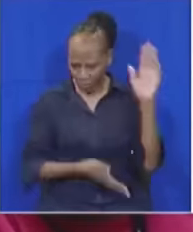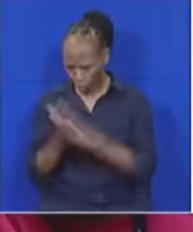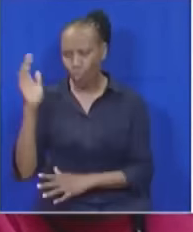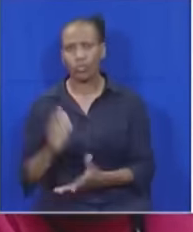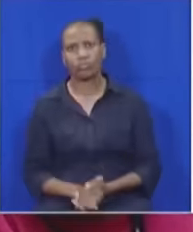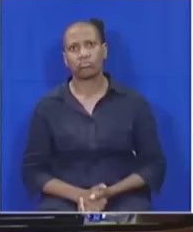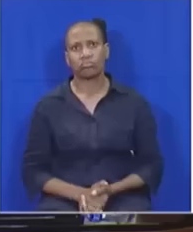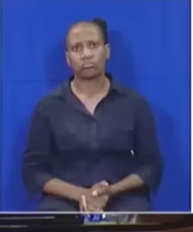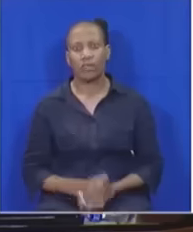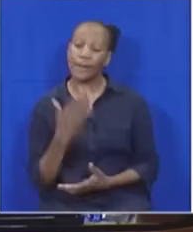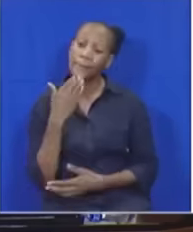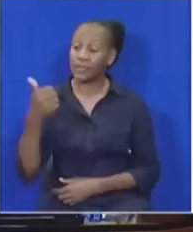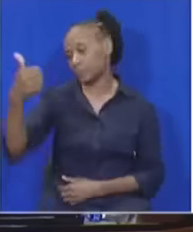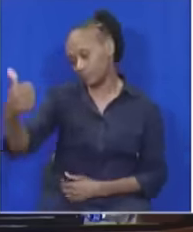Honorable Josie, take your seat.